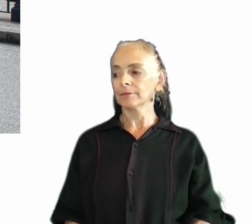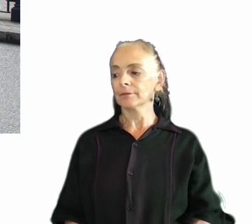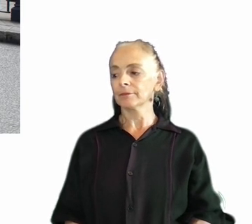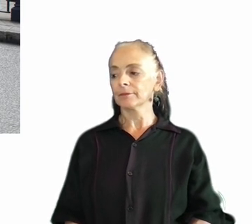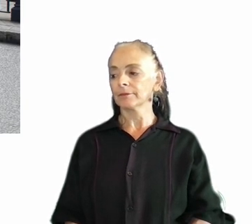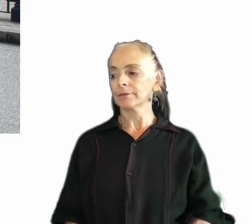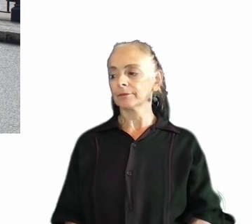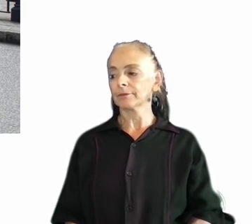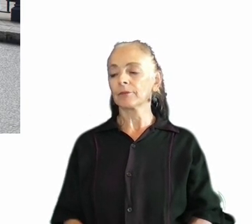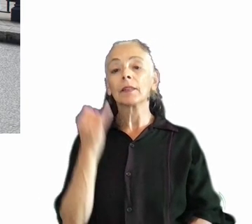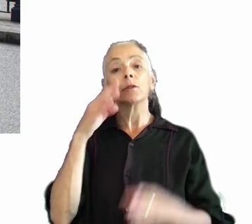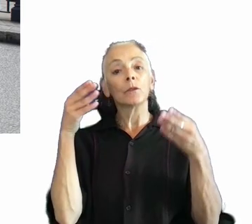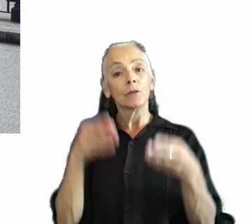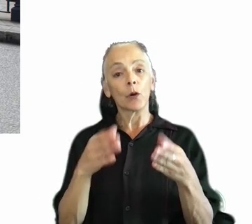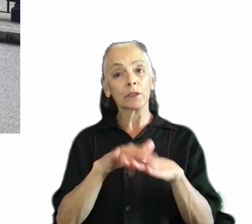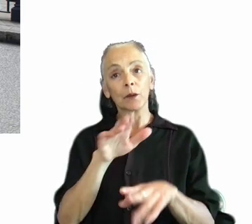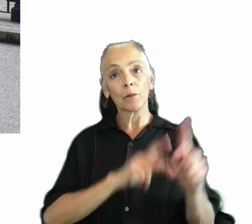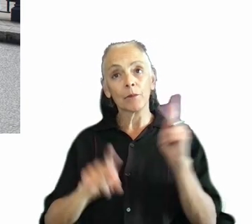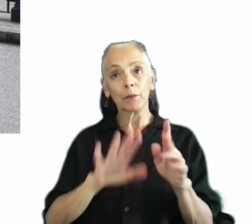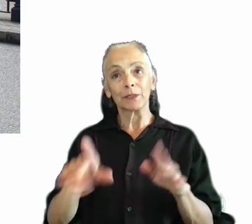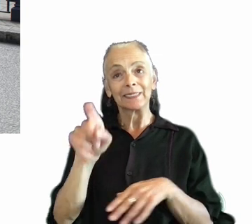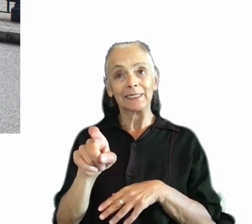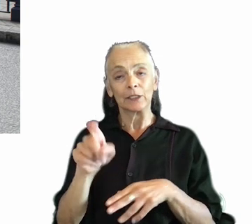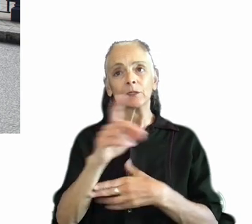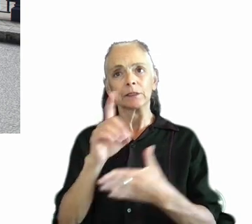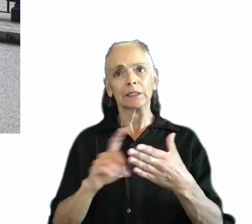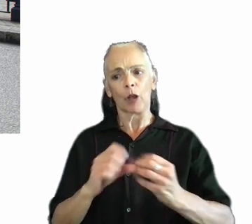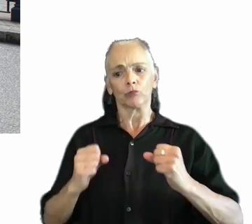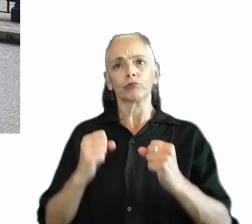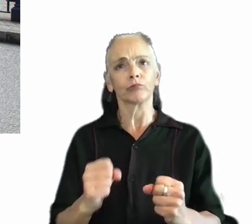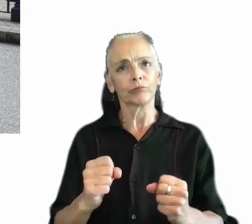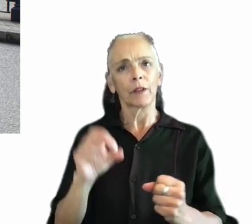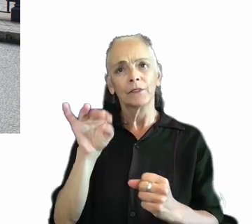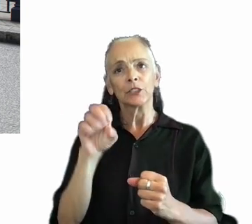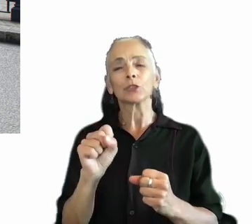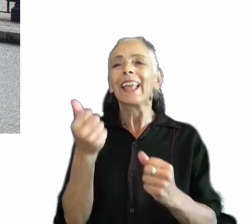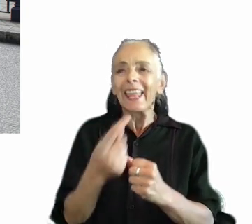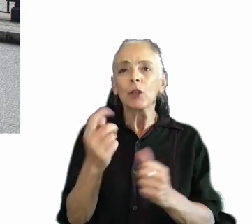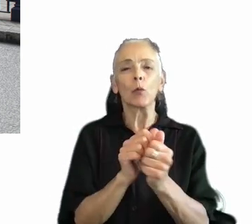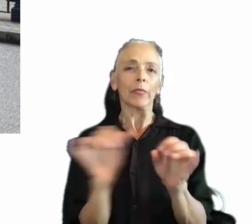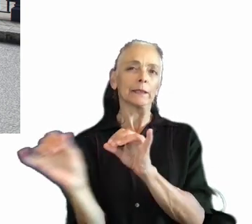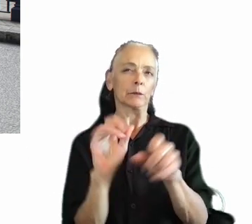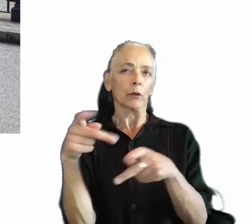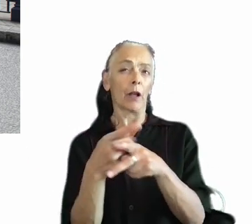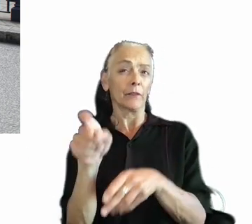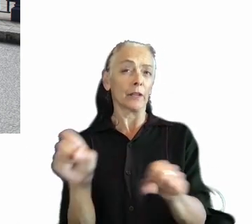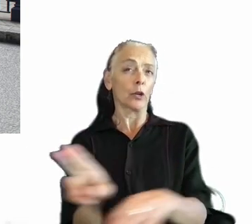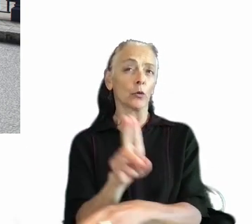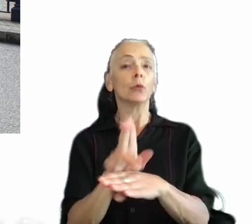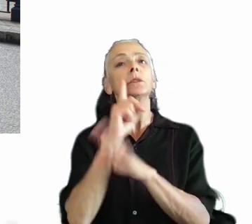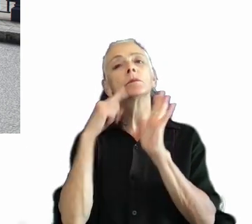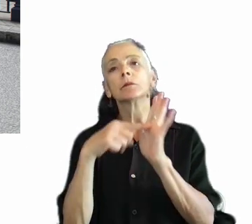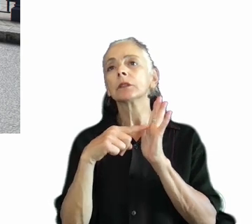By focusing on people's needs, you can design more robust features that anyone with a similar need can use. There are tons of examples of